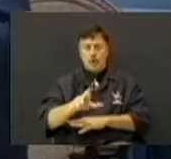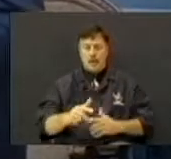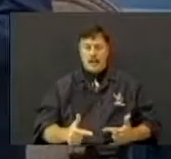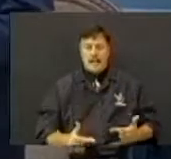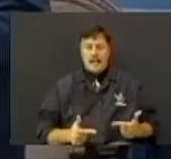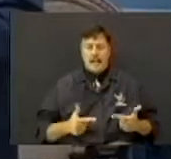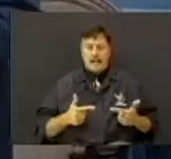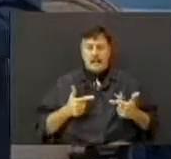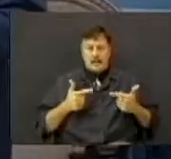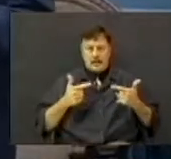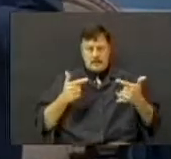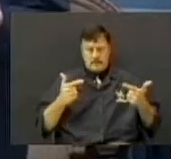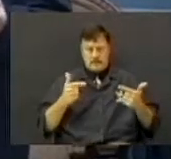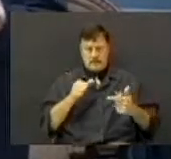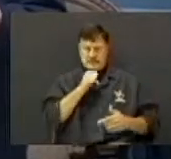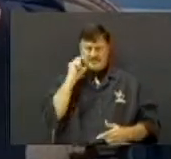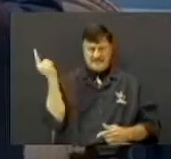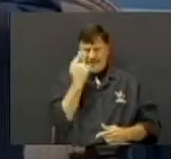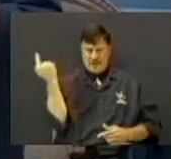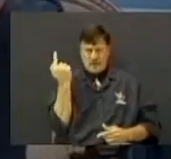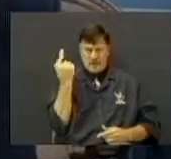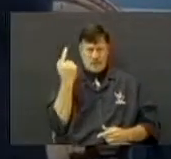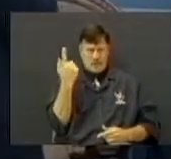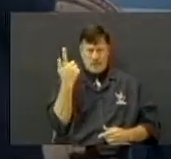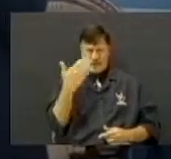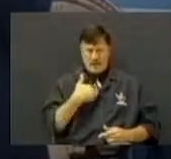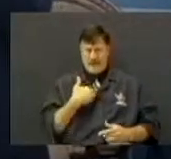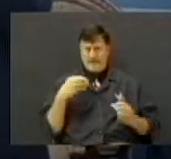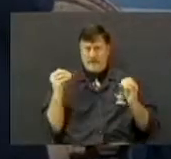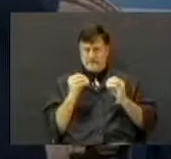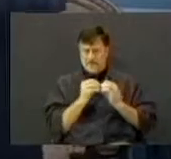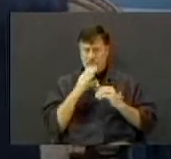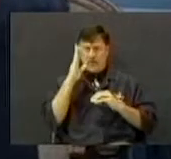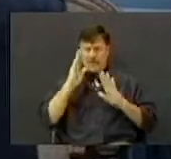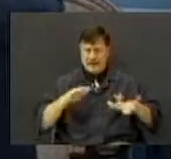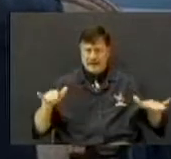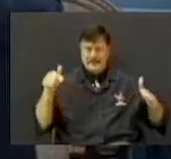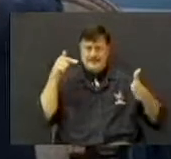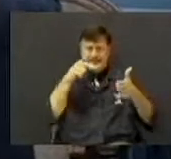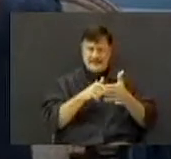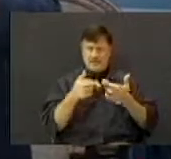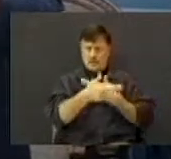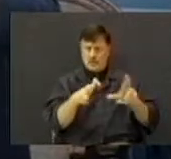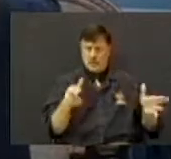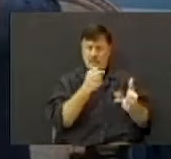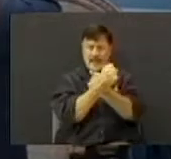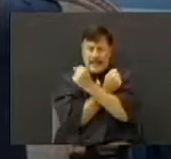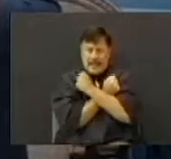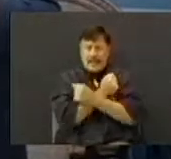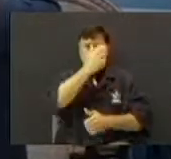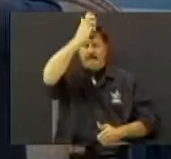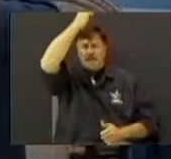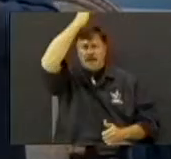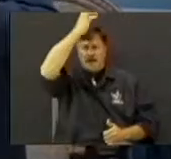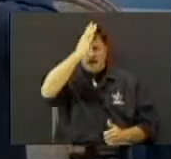And she's not the only one. We got a bunch of kids in this room. They love God. You parents, you got kids that love God.